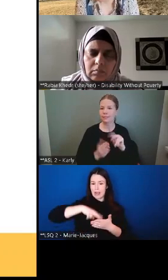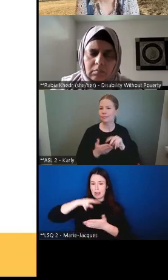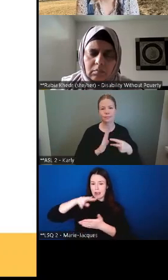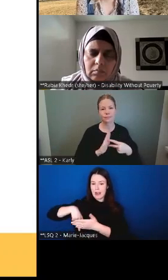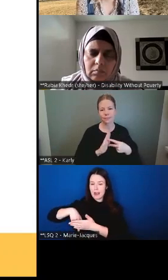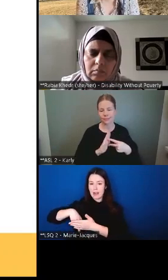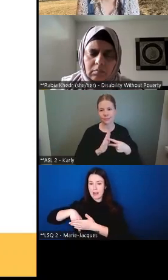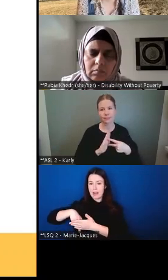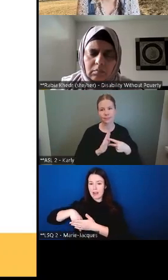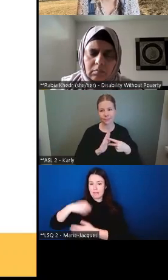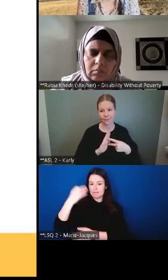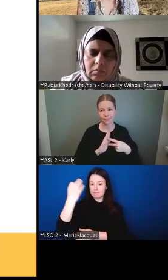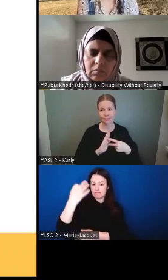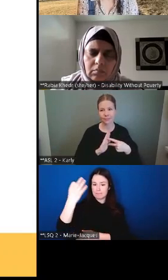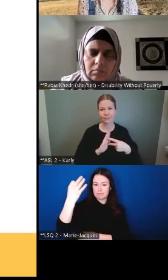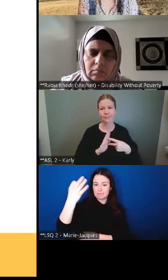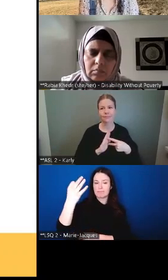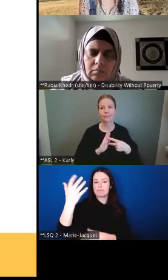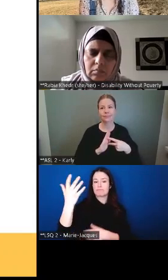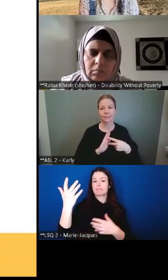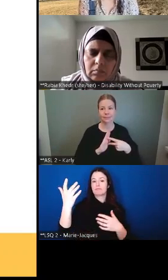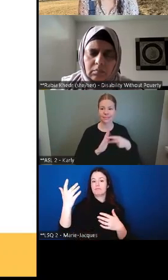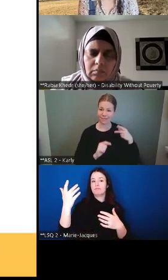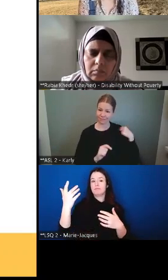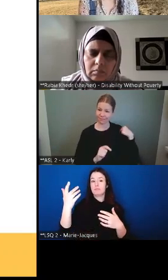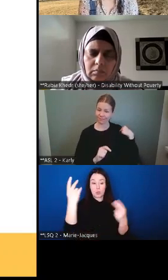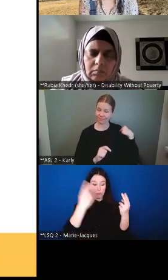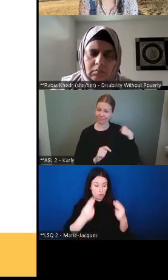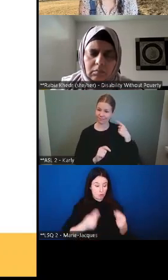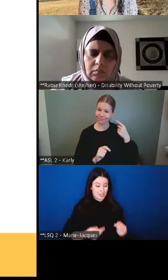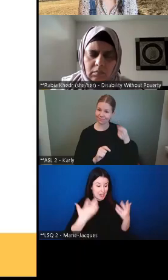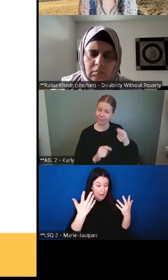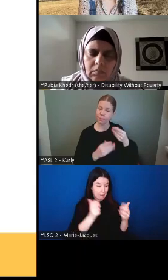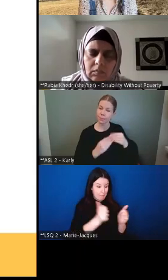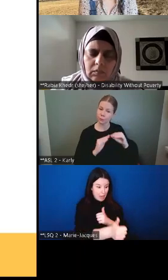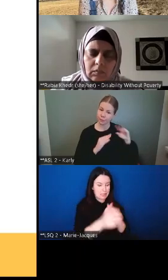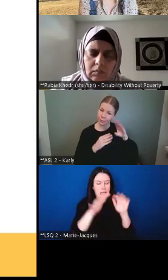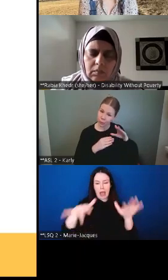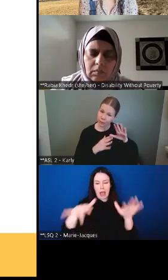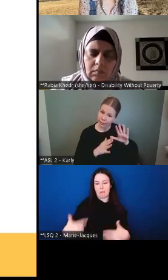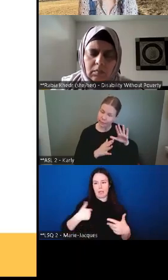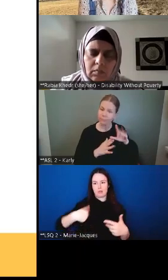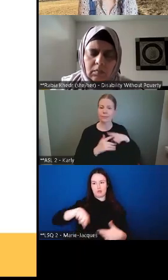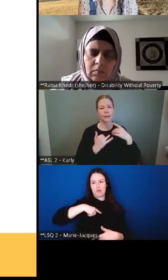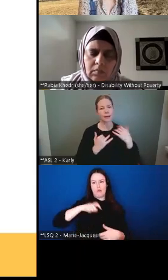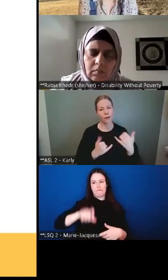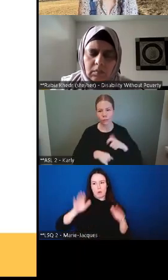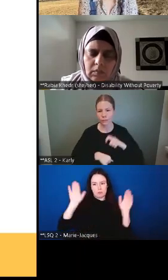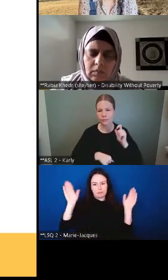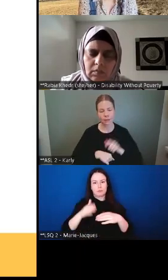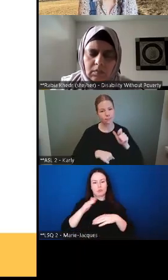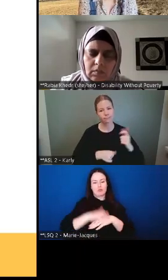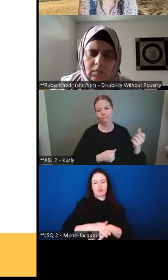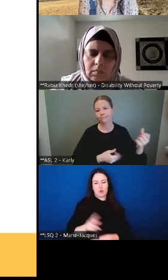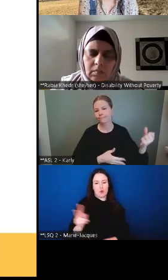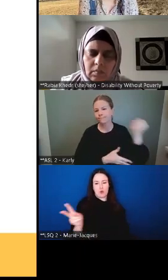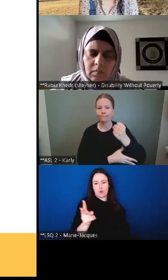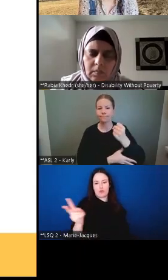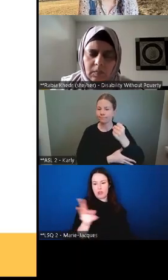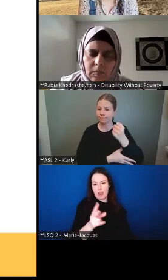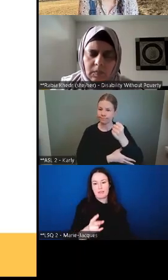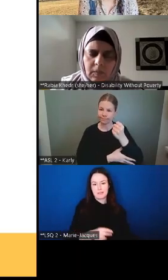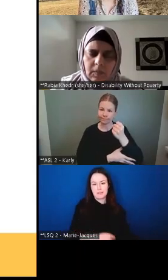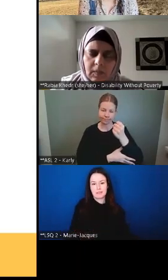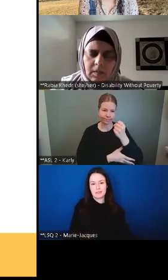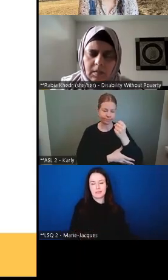after the budget focused on this urgency, because, you know, I, I, I find that for three